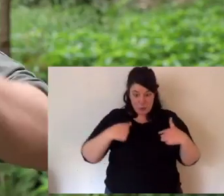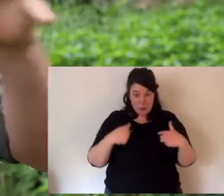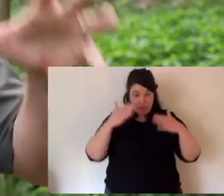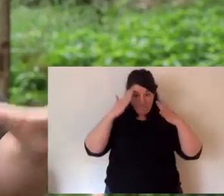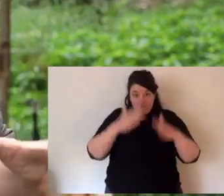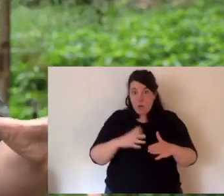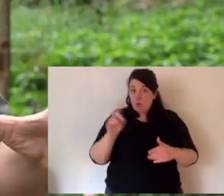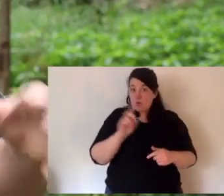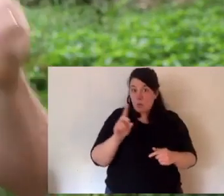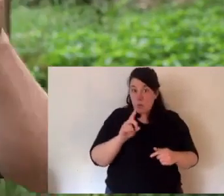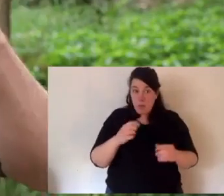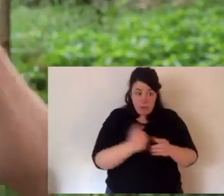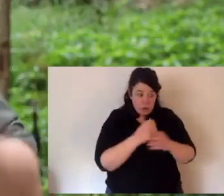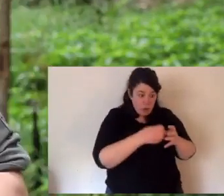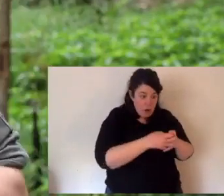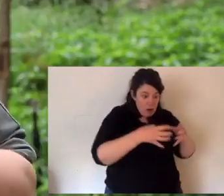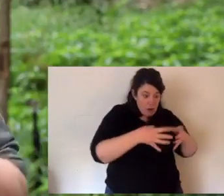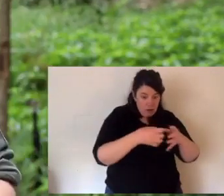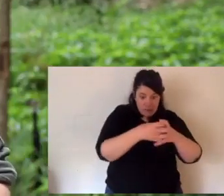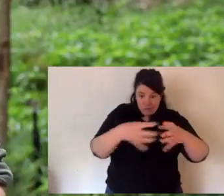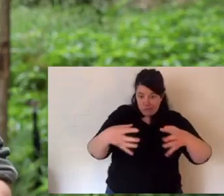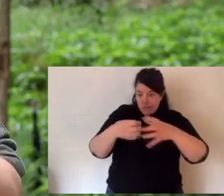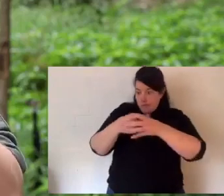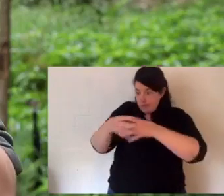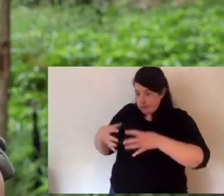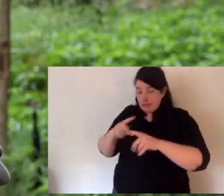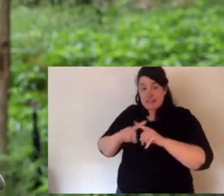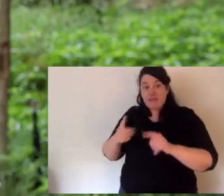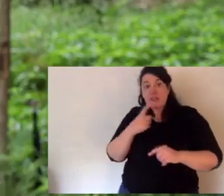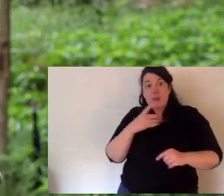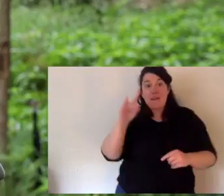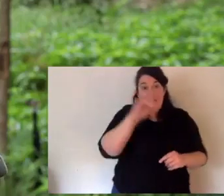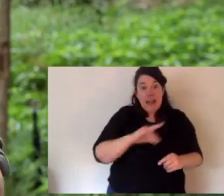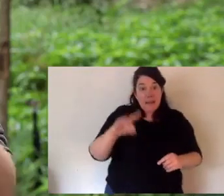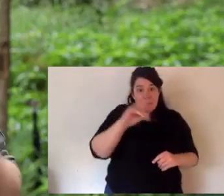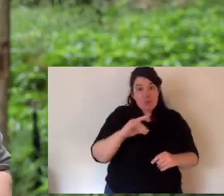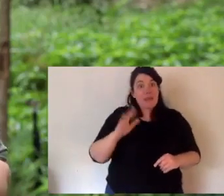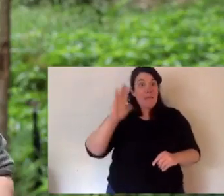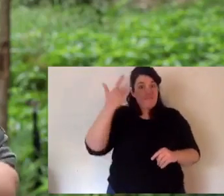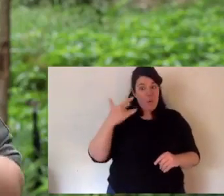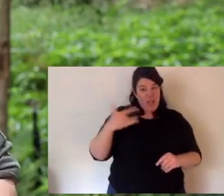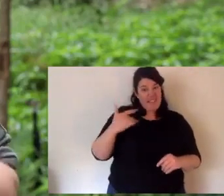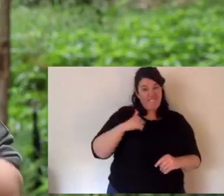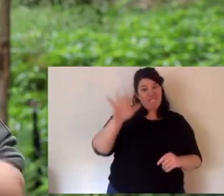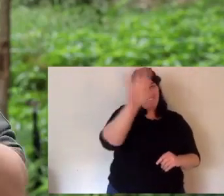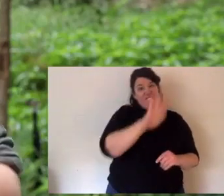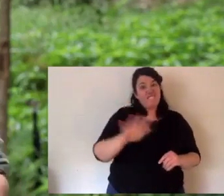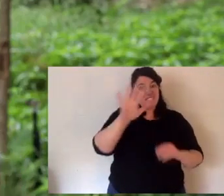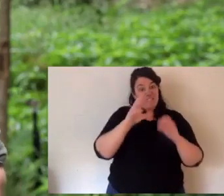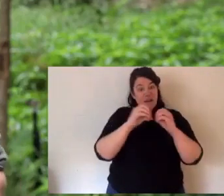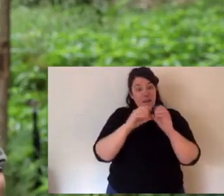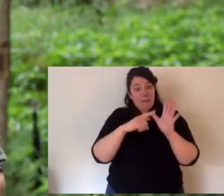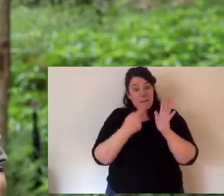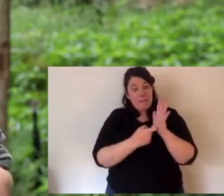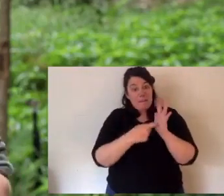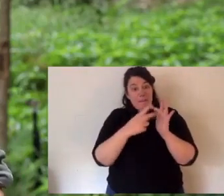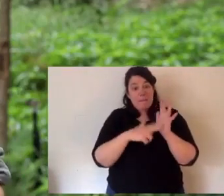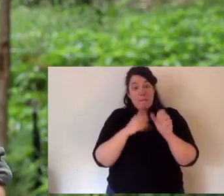Aussie Ark has worked to establish insurance populations of species that once called the Barrington Tops home.